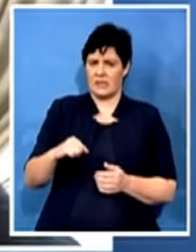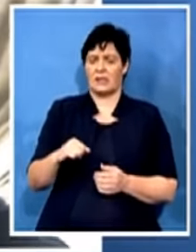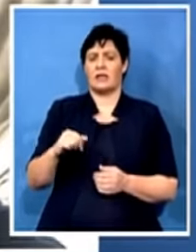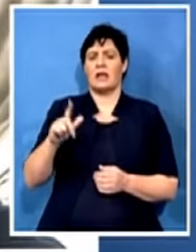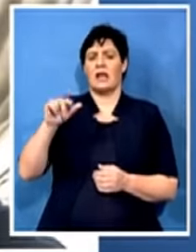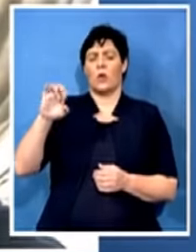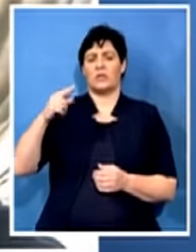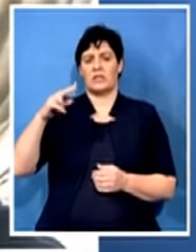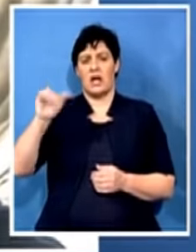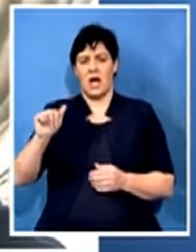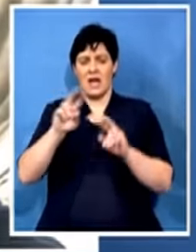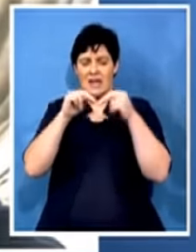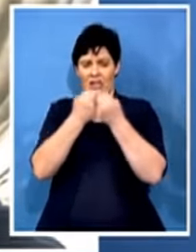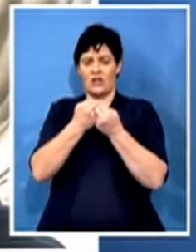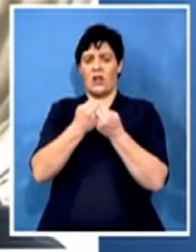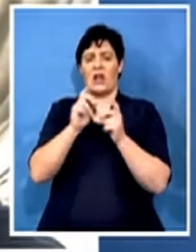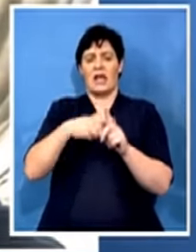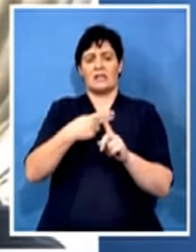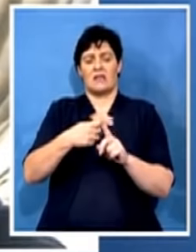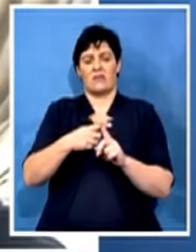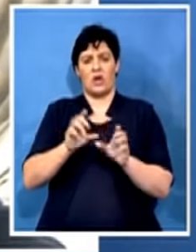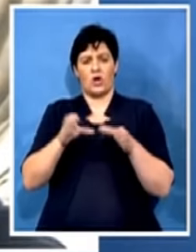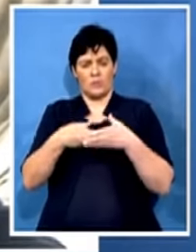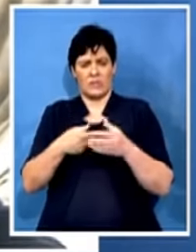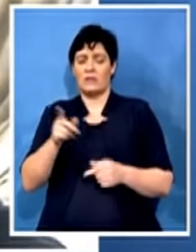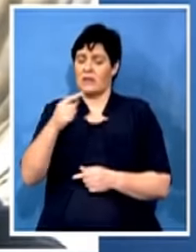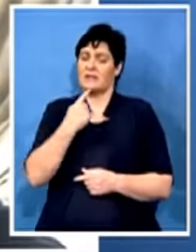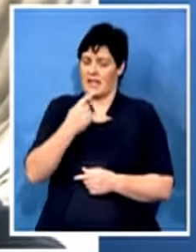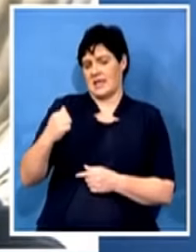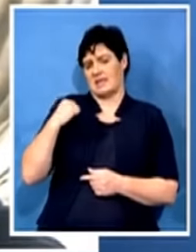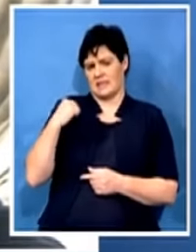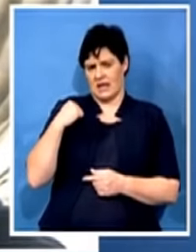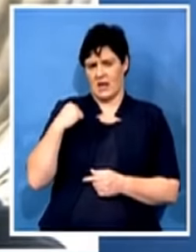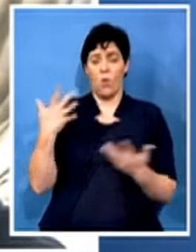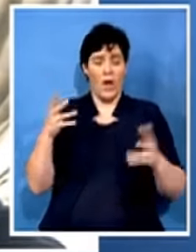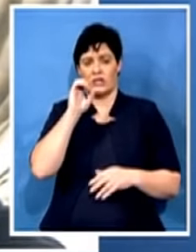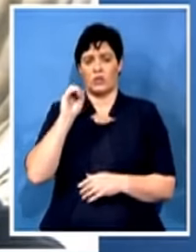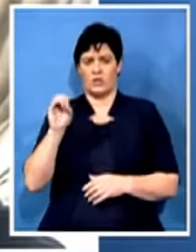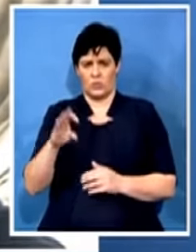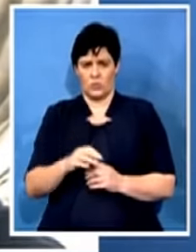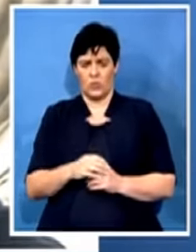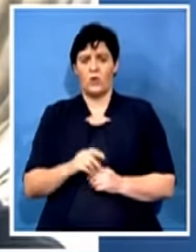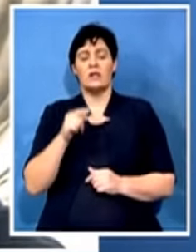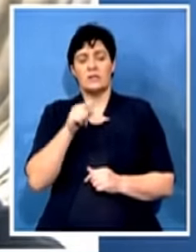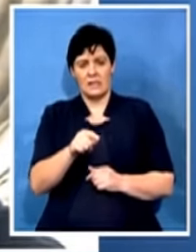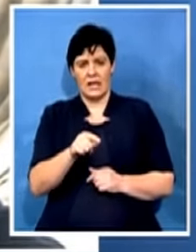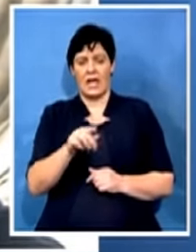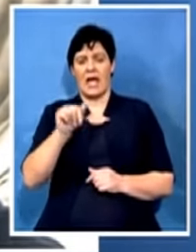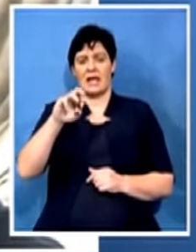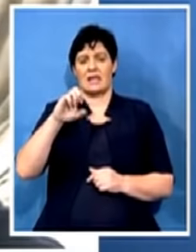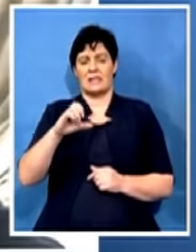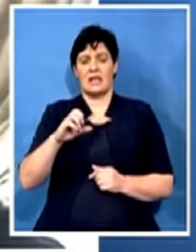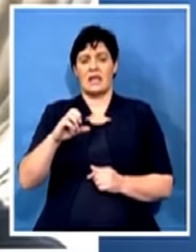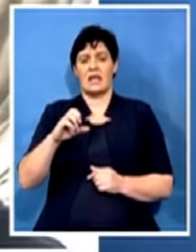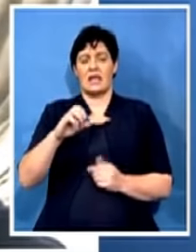member and NWC member did speak yesterday in Soweto where the Secretary-General of the African National Congress Ace Makashule was campaigning and saying that they are